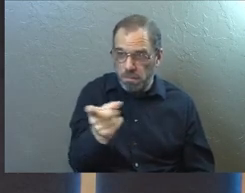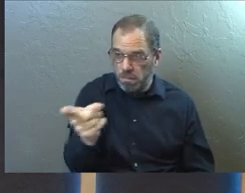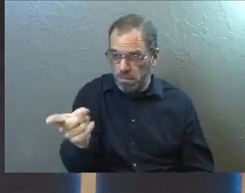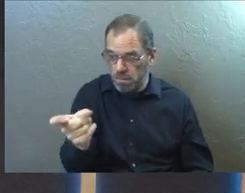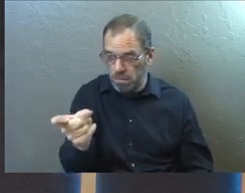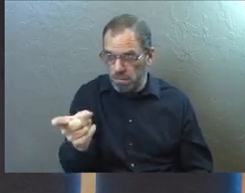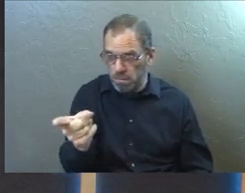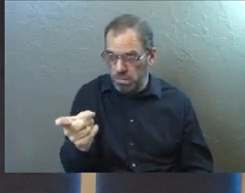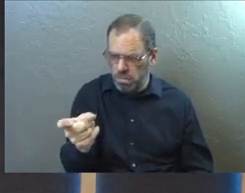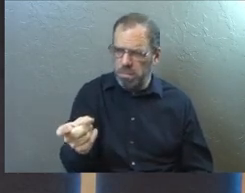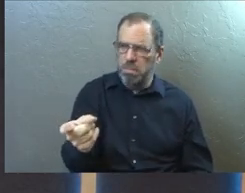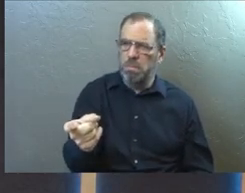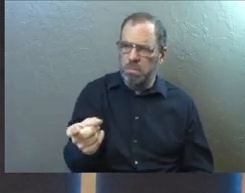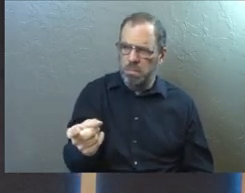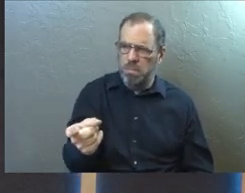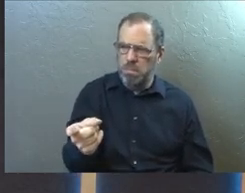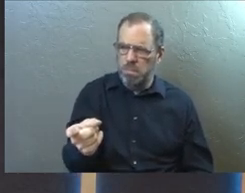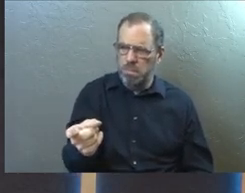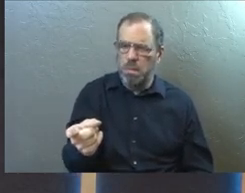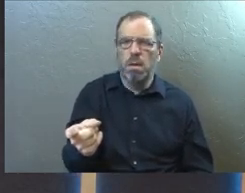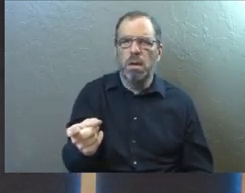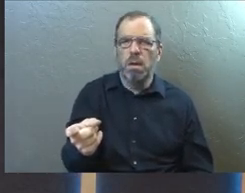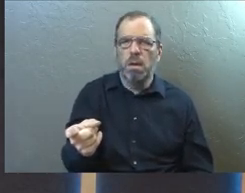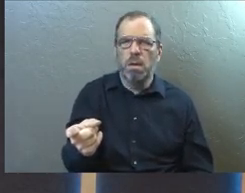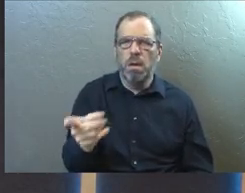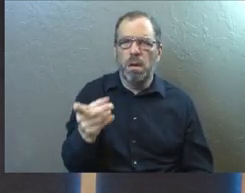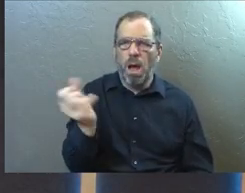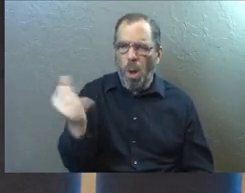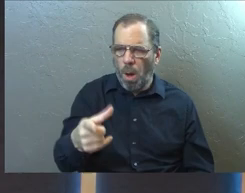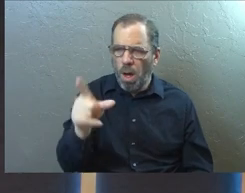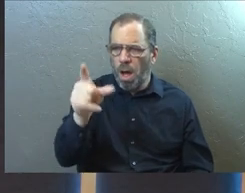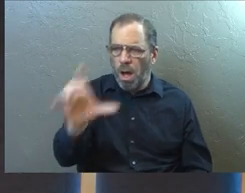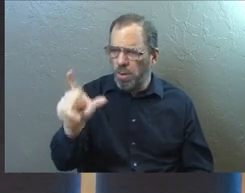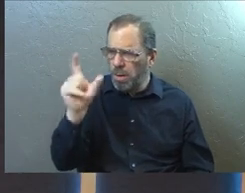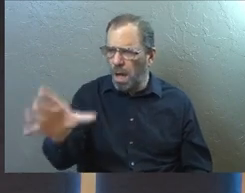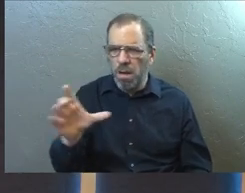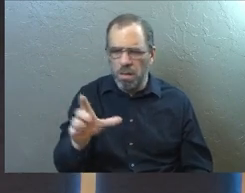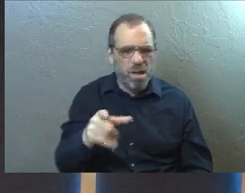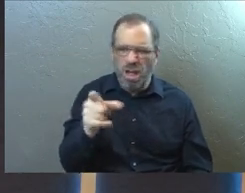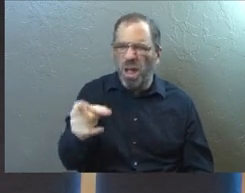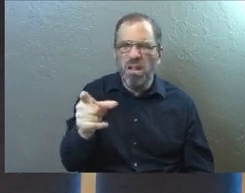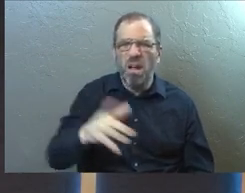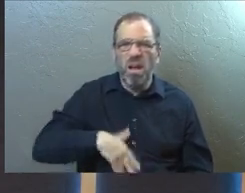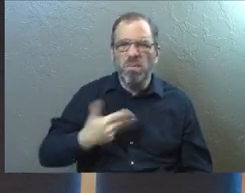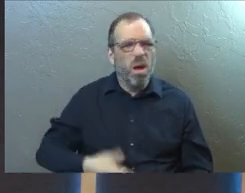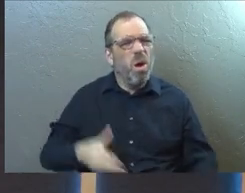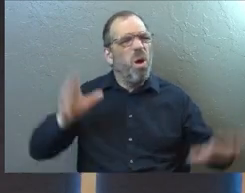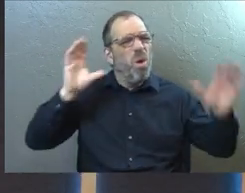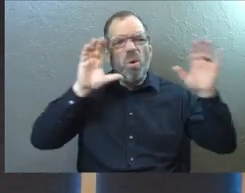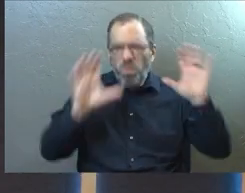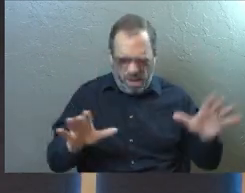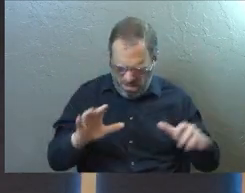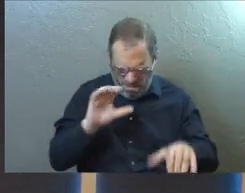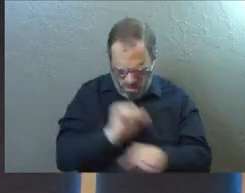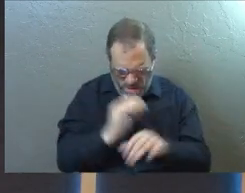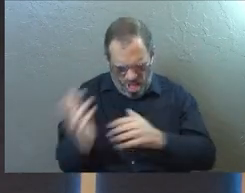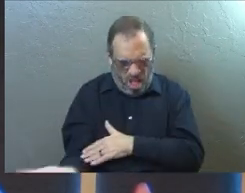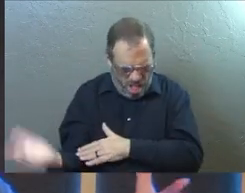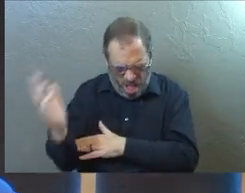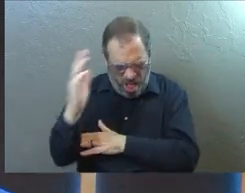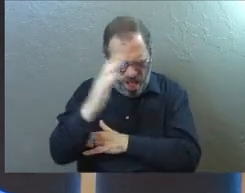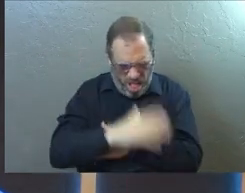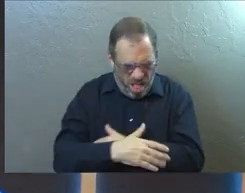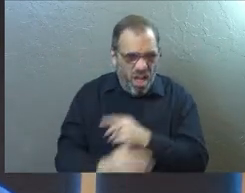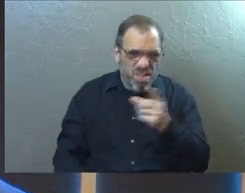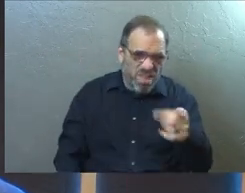were, you know, the very beginning of the day, what they were told they were going to get, everybody gets that and they're upset. They're like, wait a minute, we've been here all day doing all this